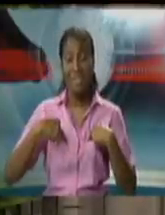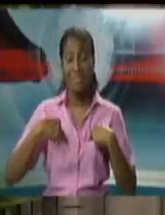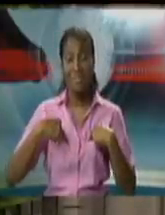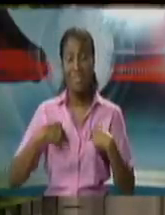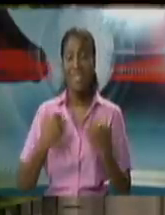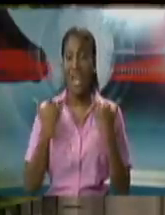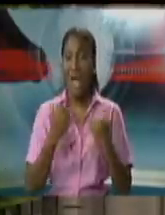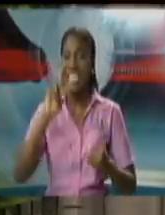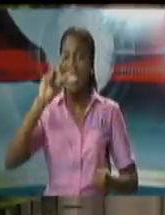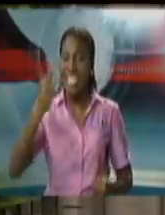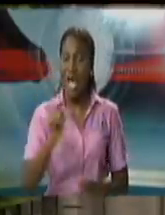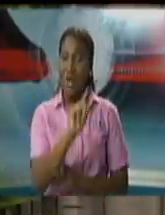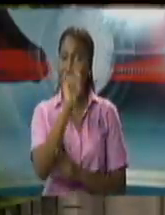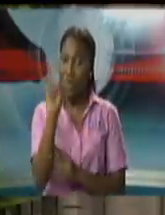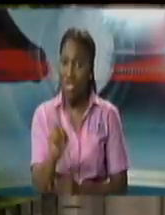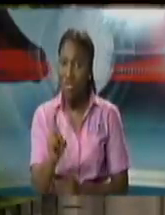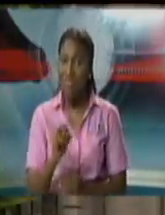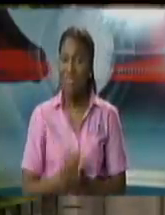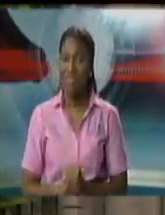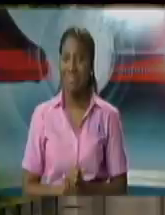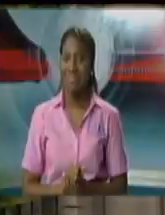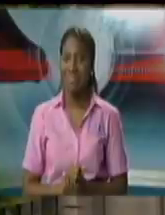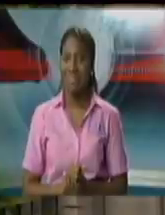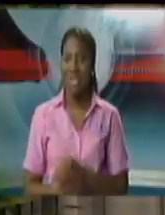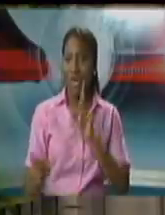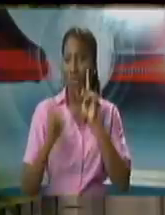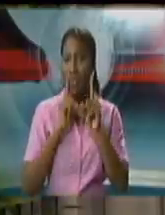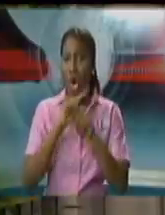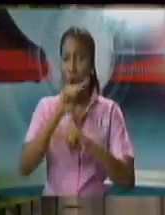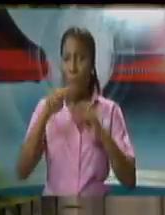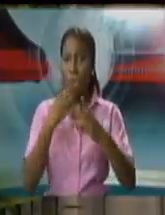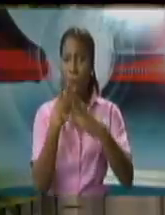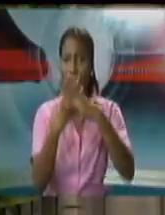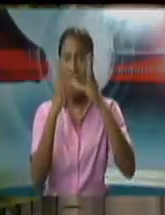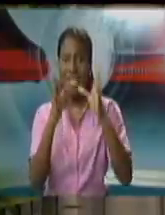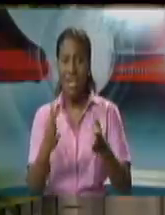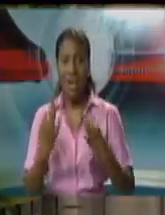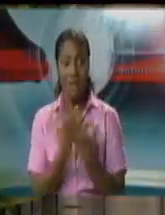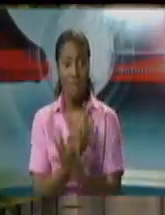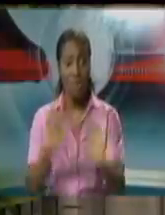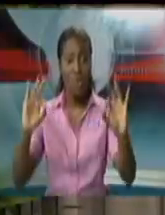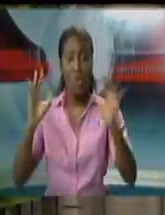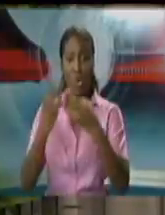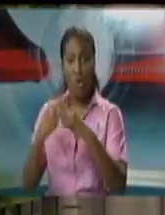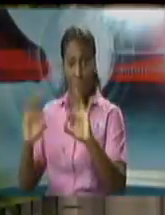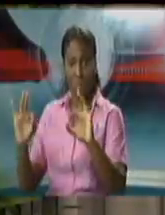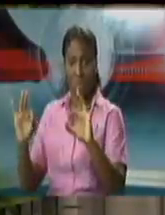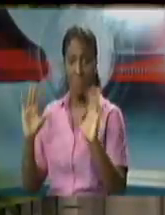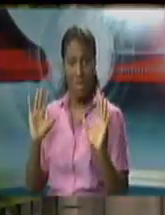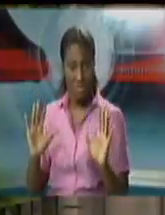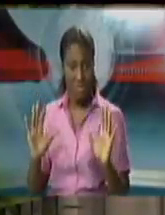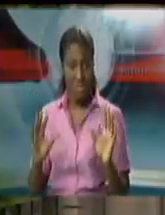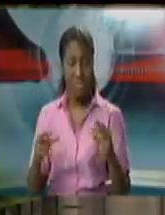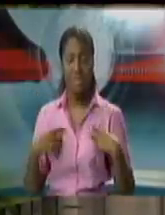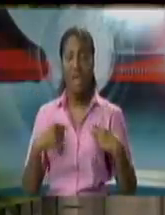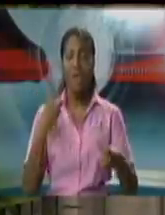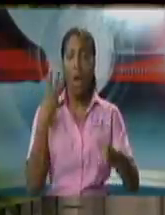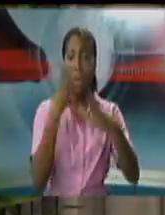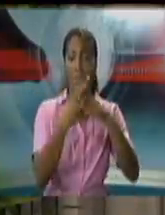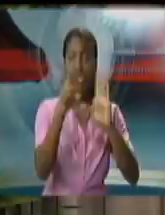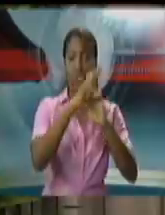question the process of release of prisoners in the three categories that we're looking at prisons rules